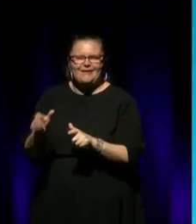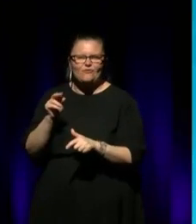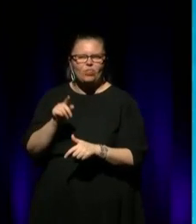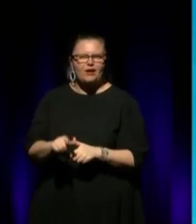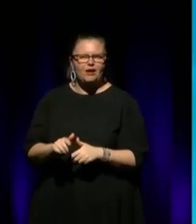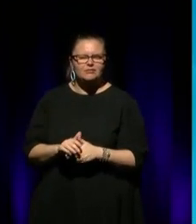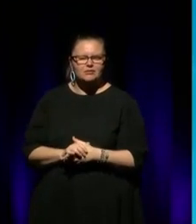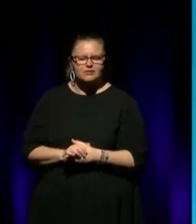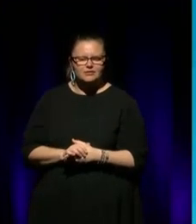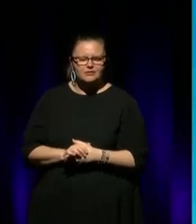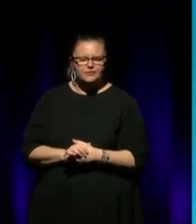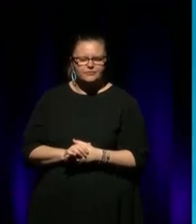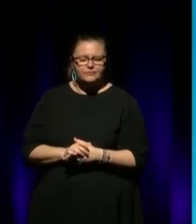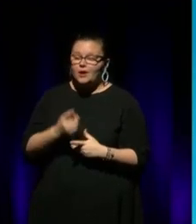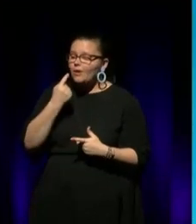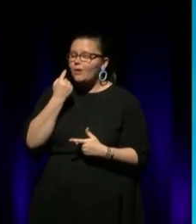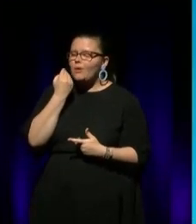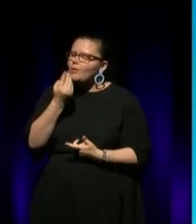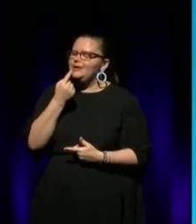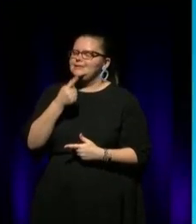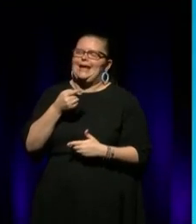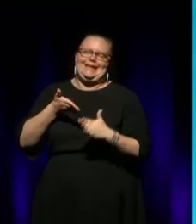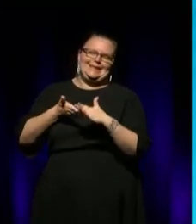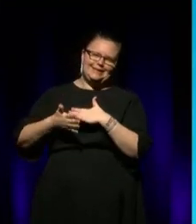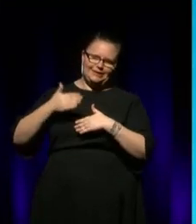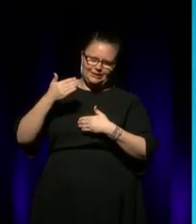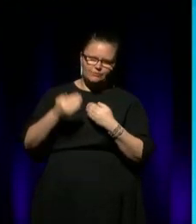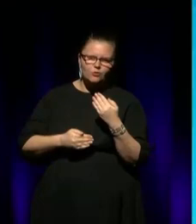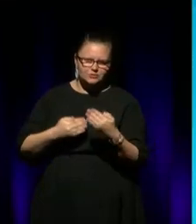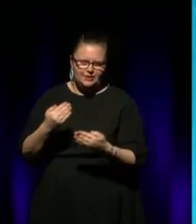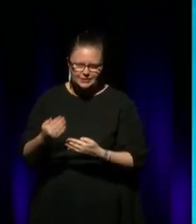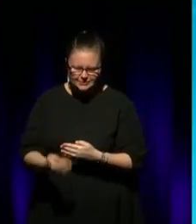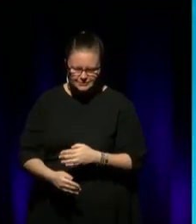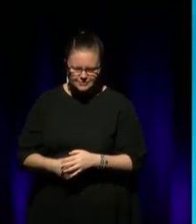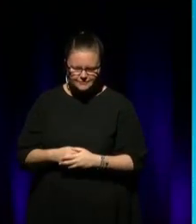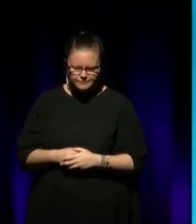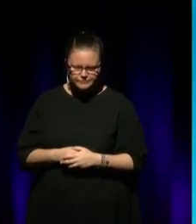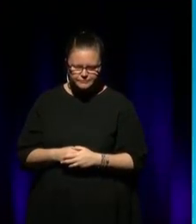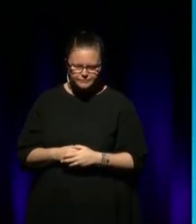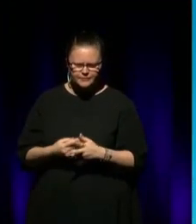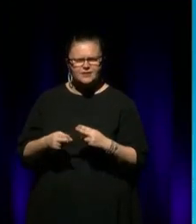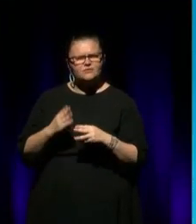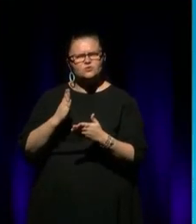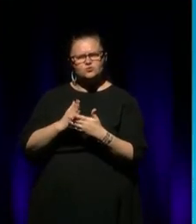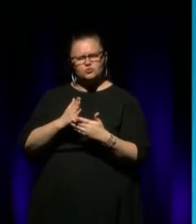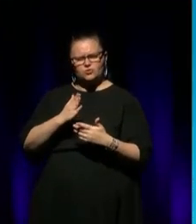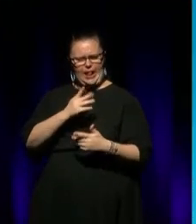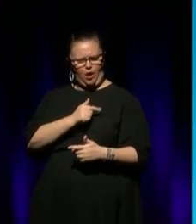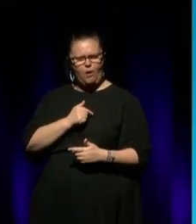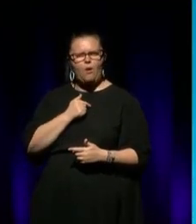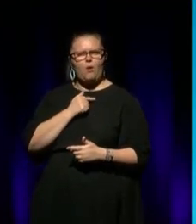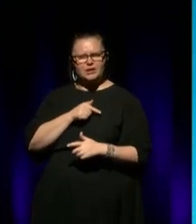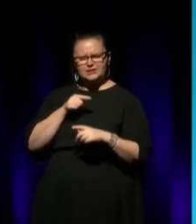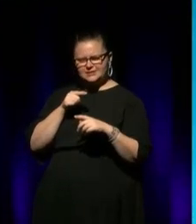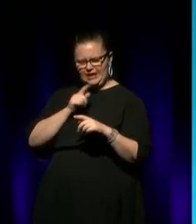I always say it's in the process. If you're honest to that process and you build it from